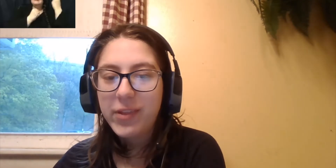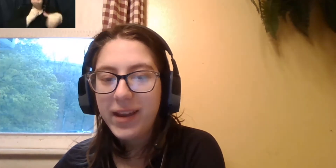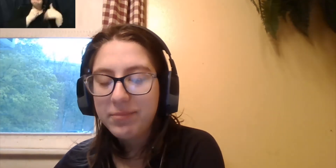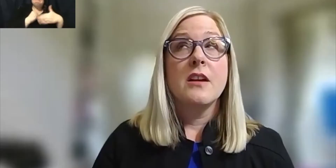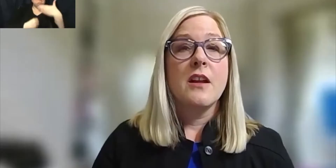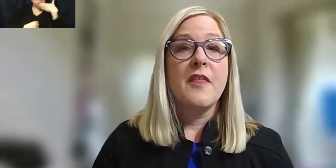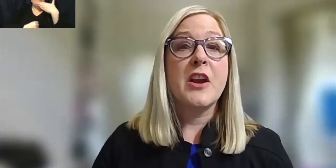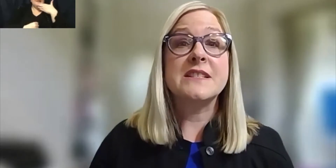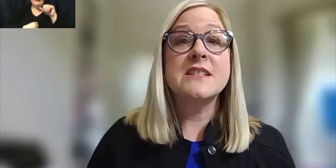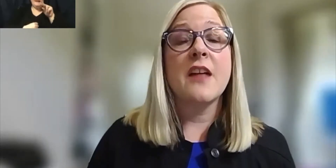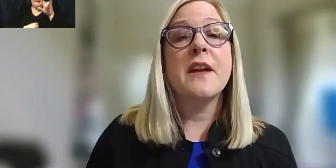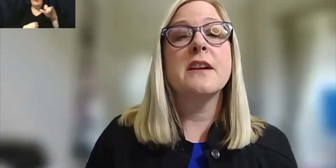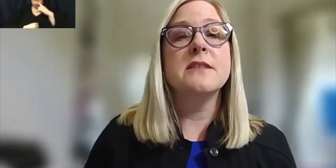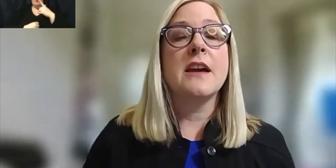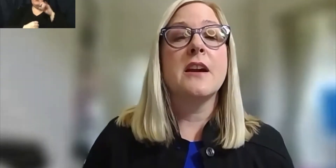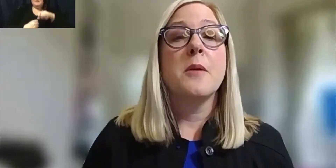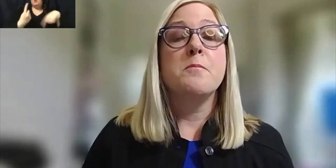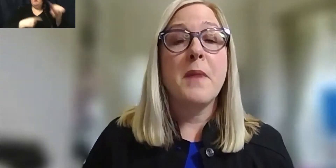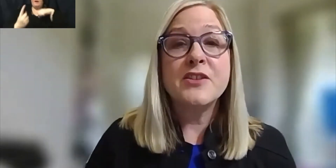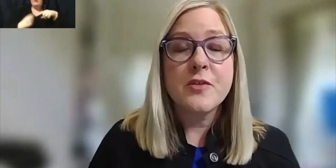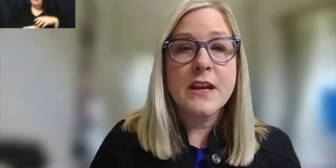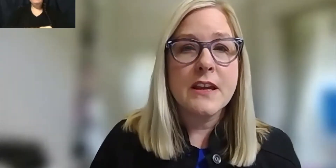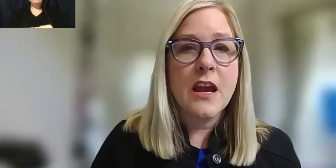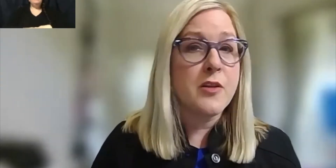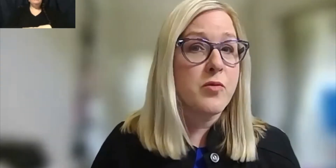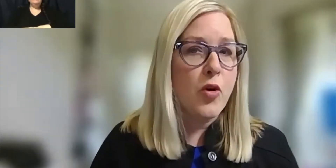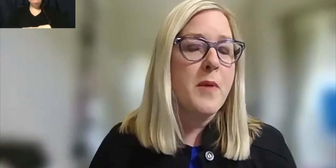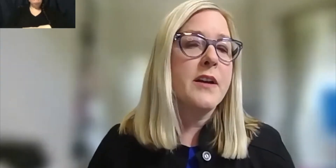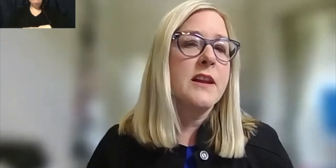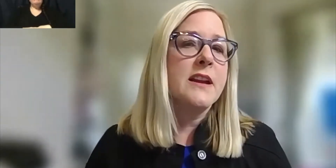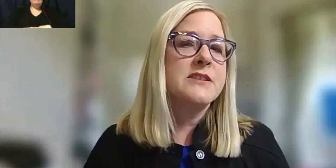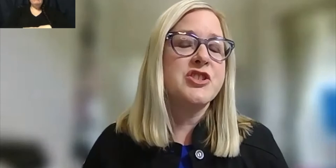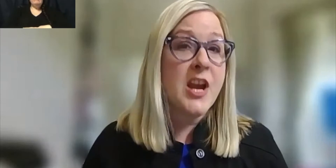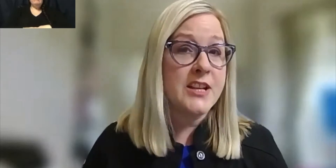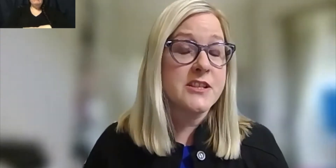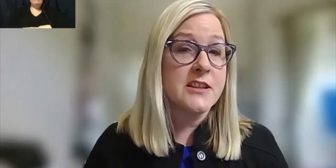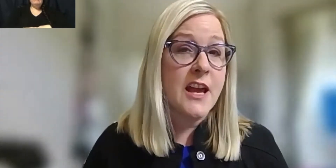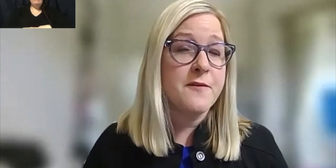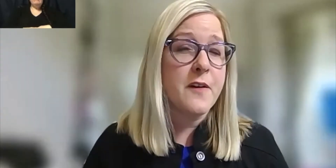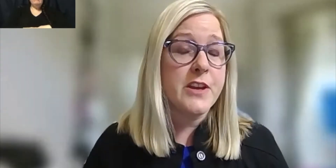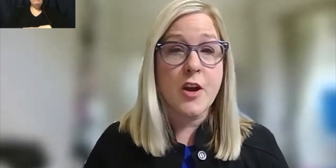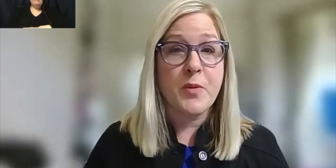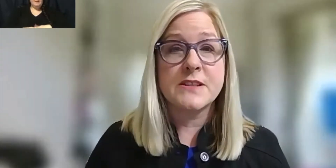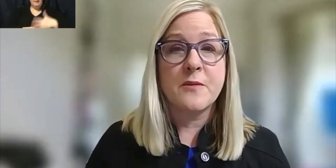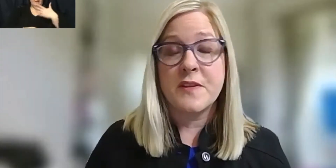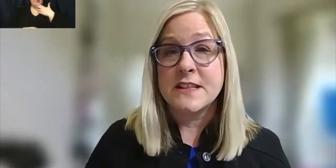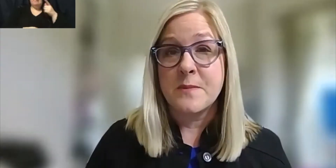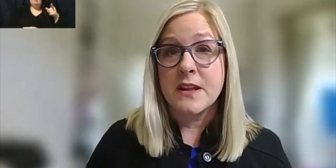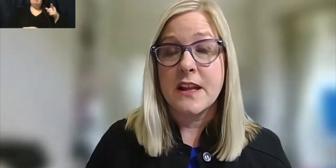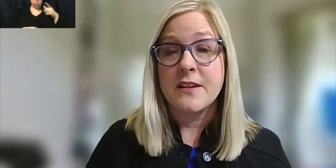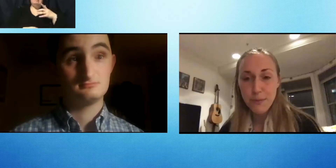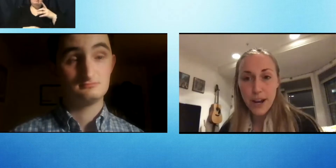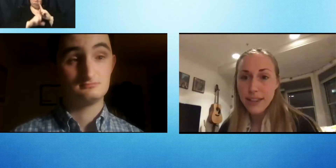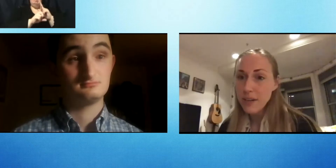grateful for that. There is nothing like mentoring and role modeling to change the life of a young person with a